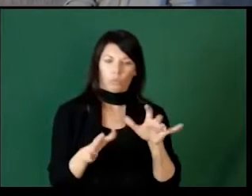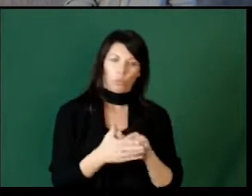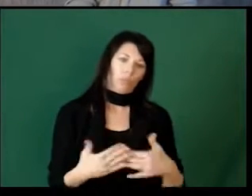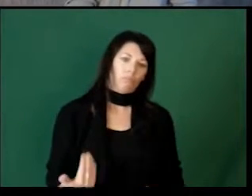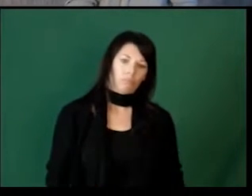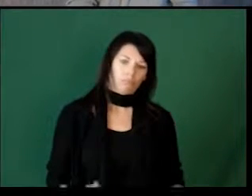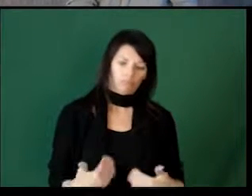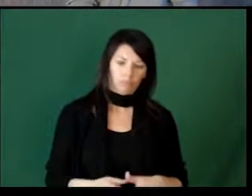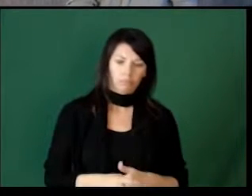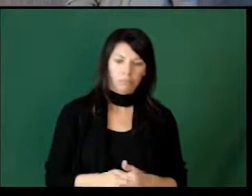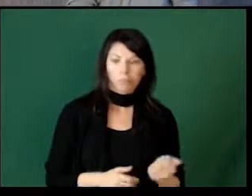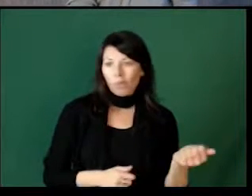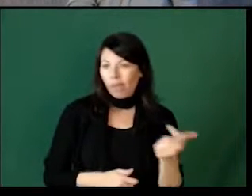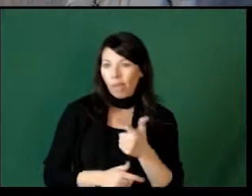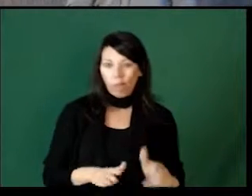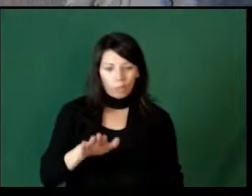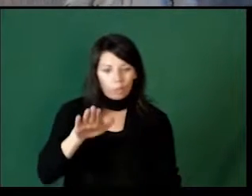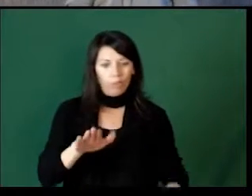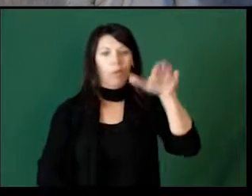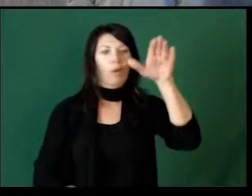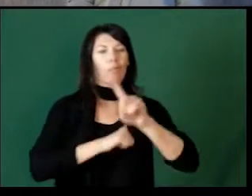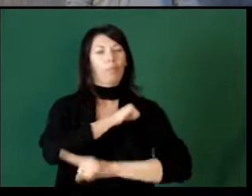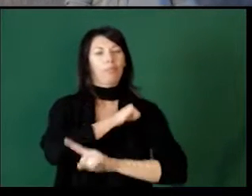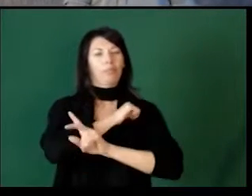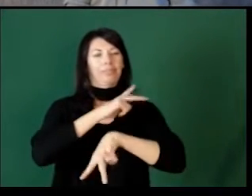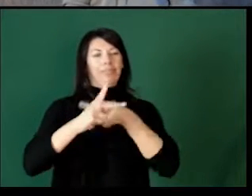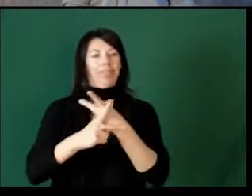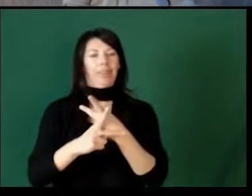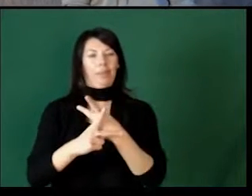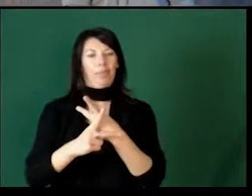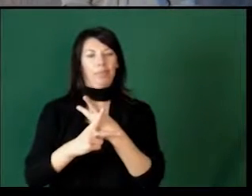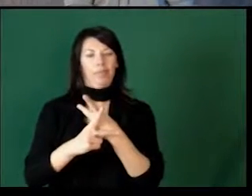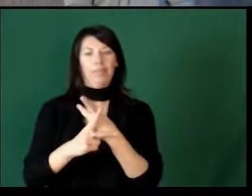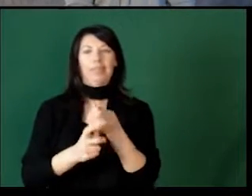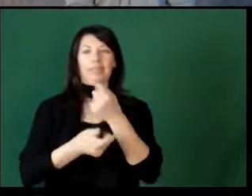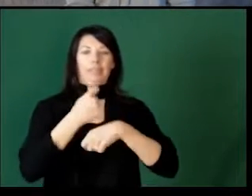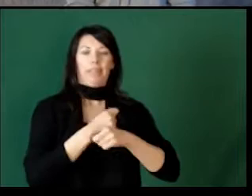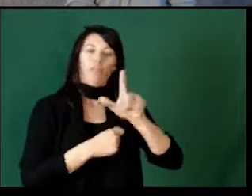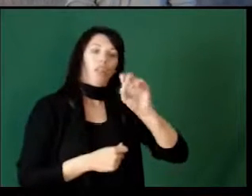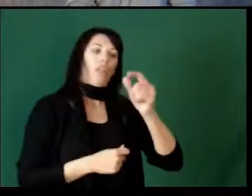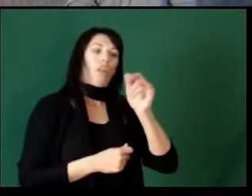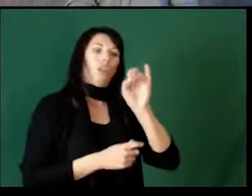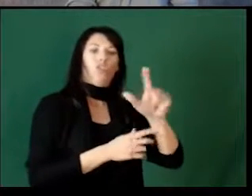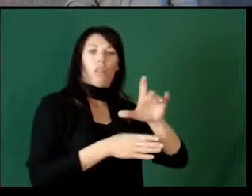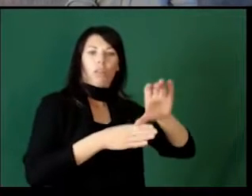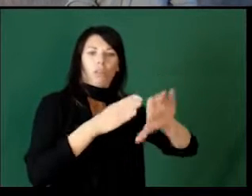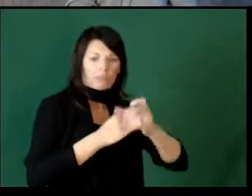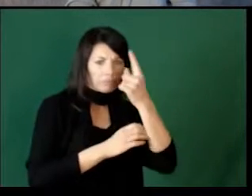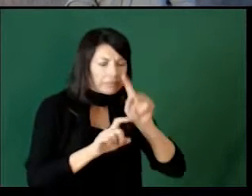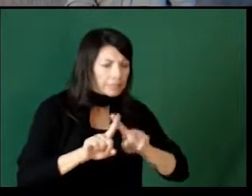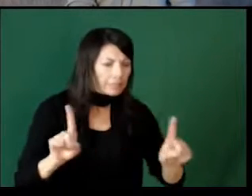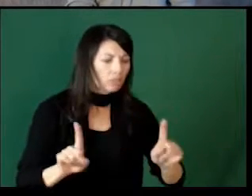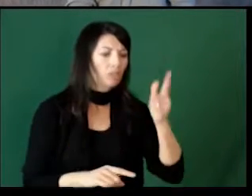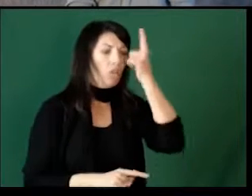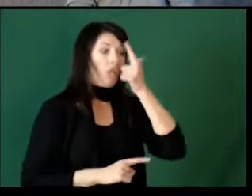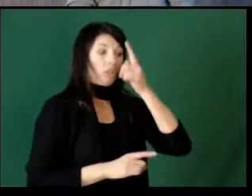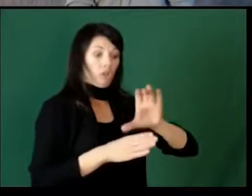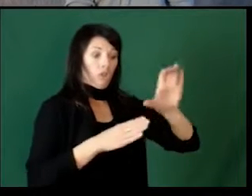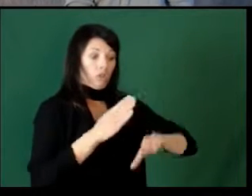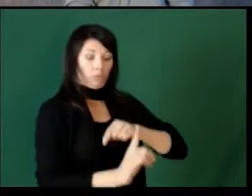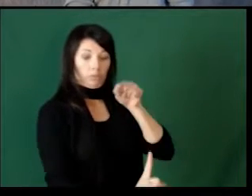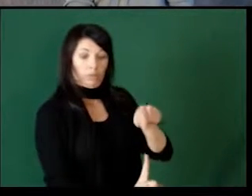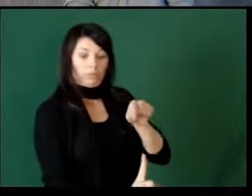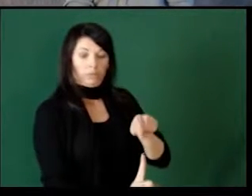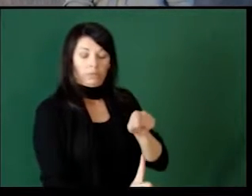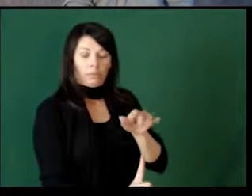helps us to do. We all grew up with more of the punishment type of thing versus the logical consequence. The difference is that